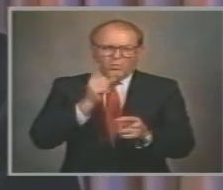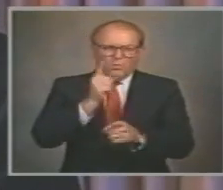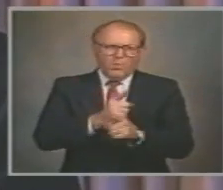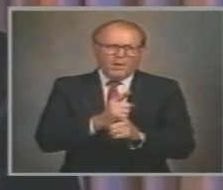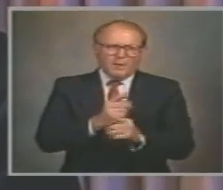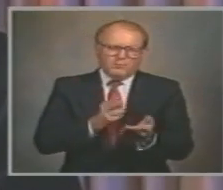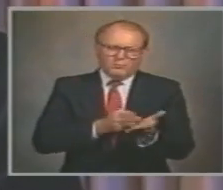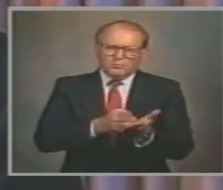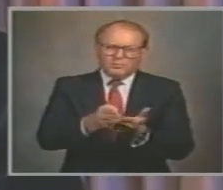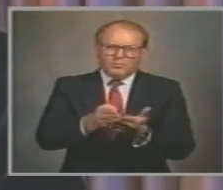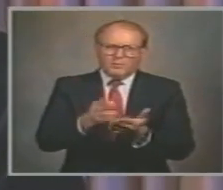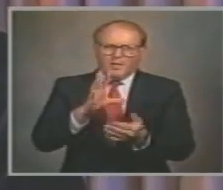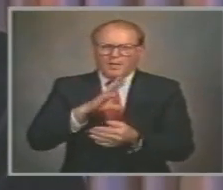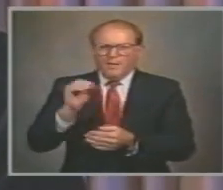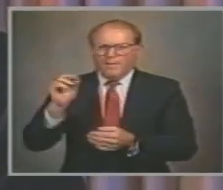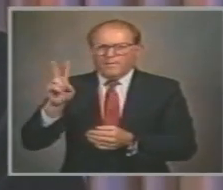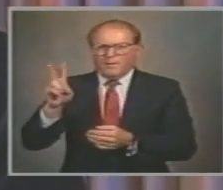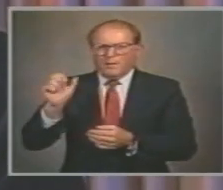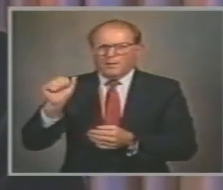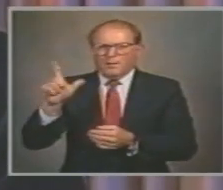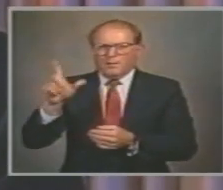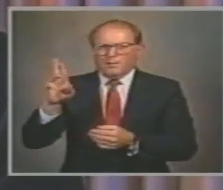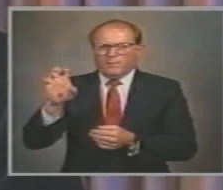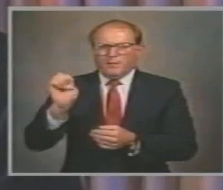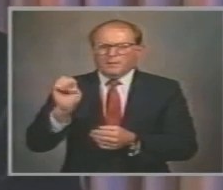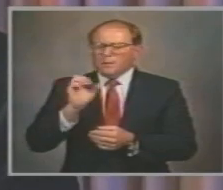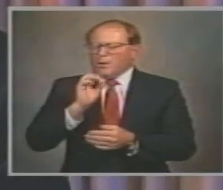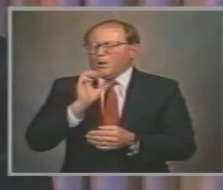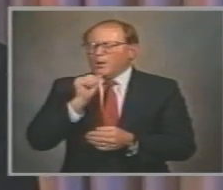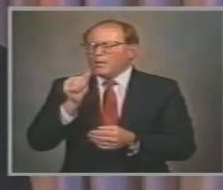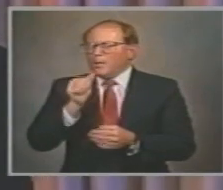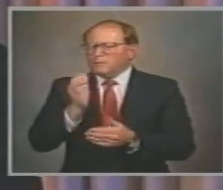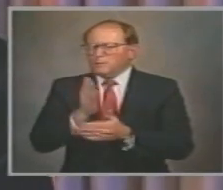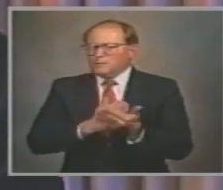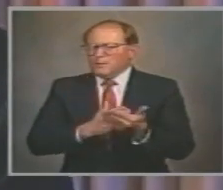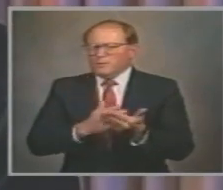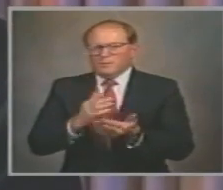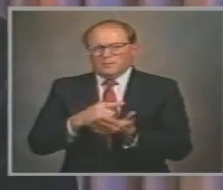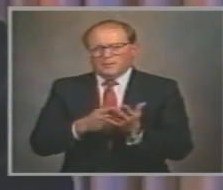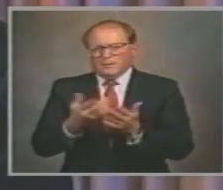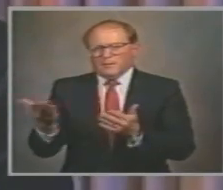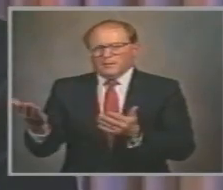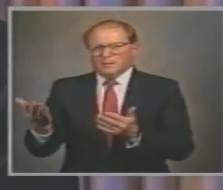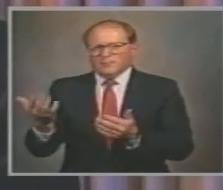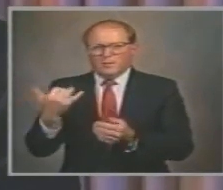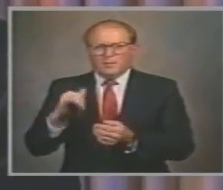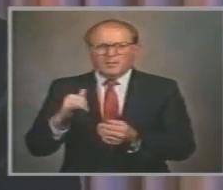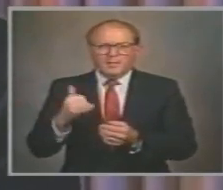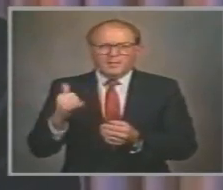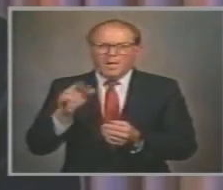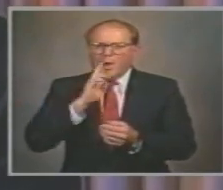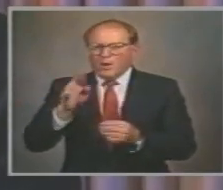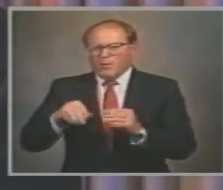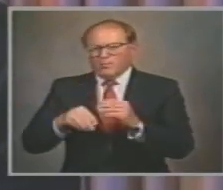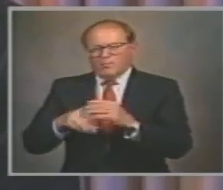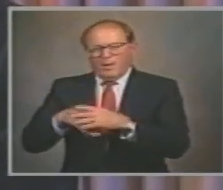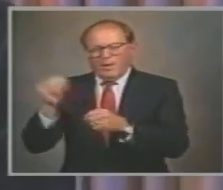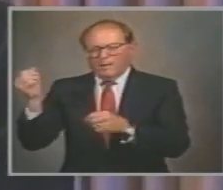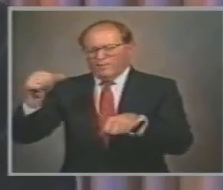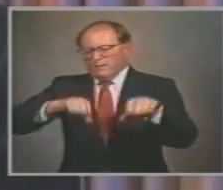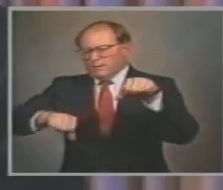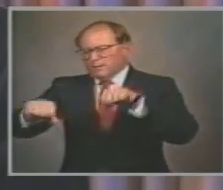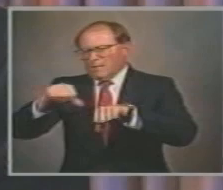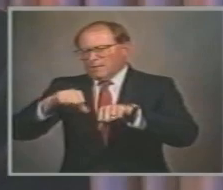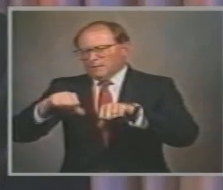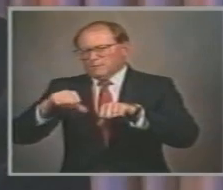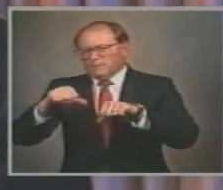Are not some of those things These are admittedly Beyond the reach of science It is